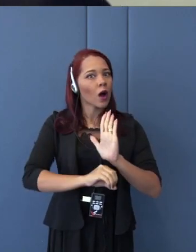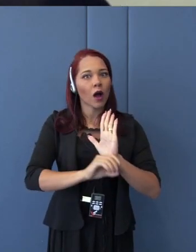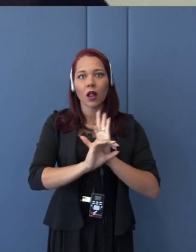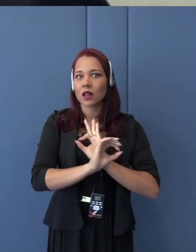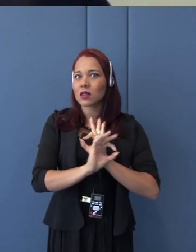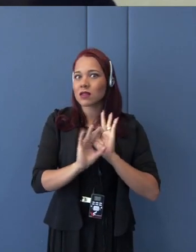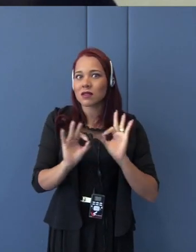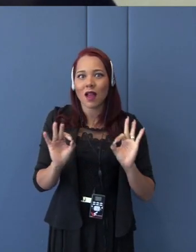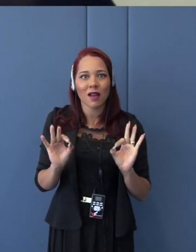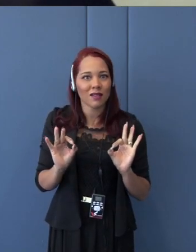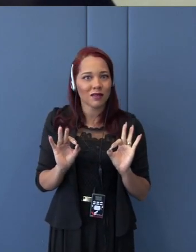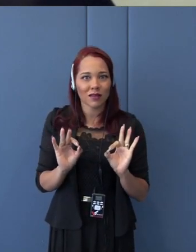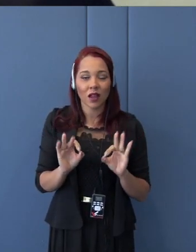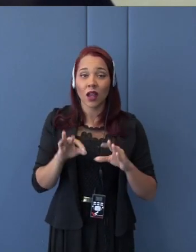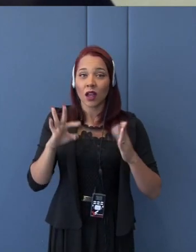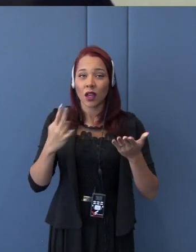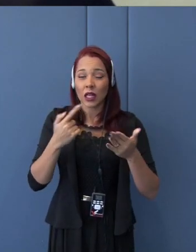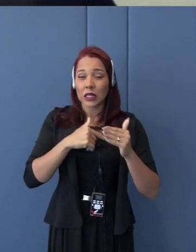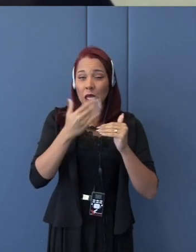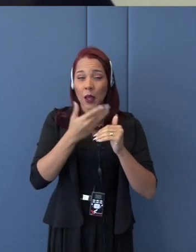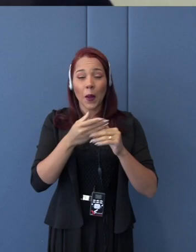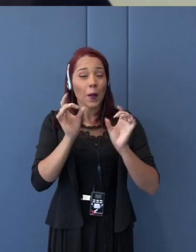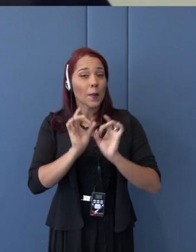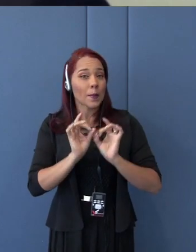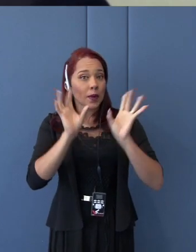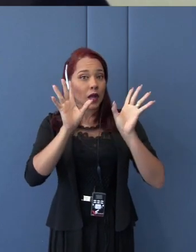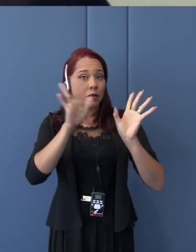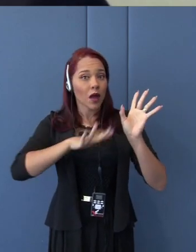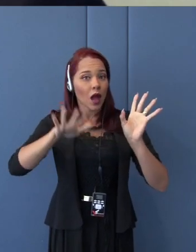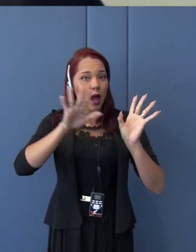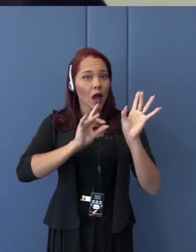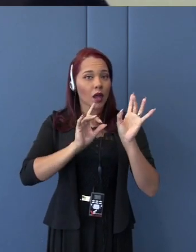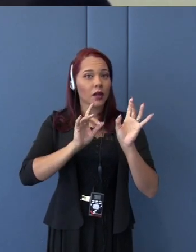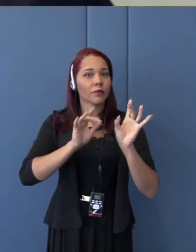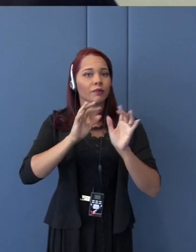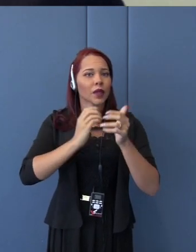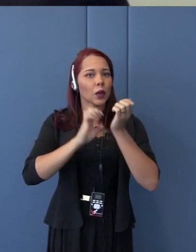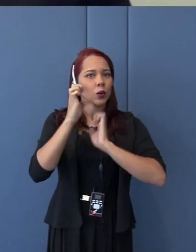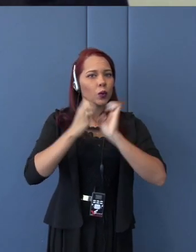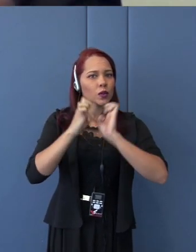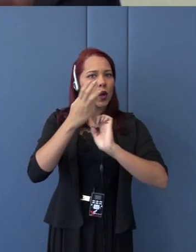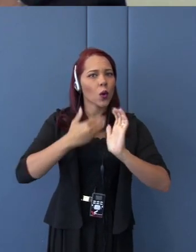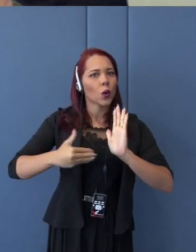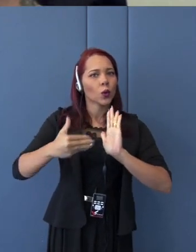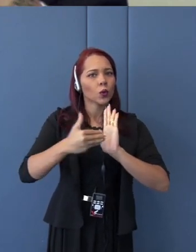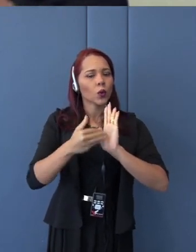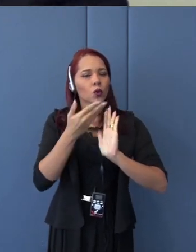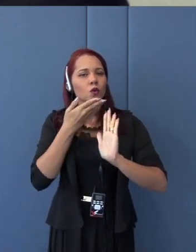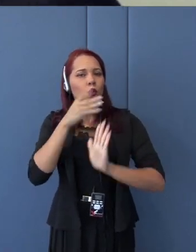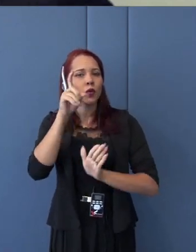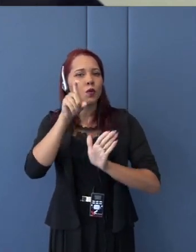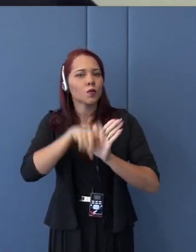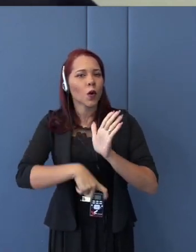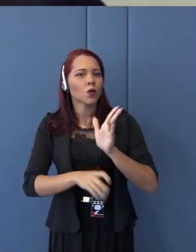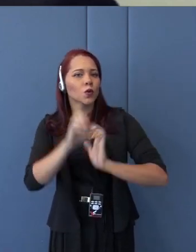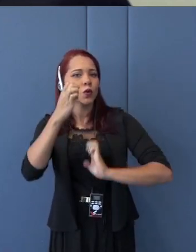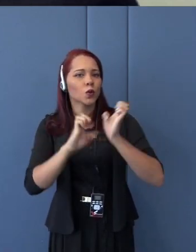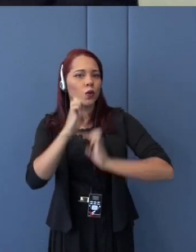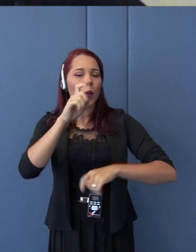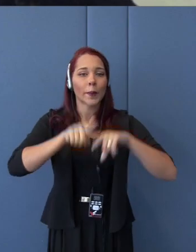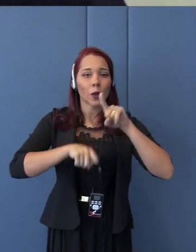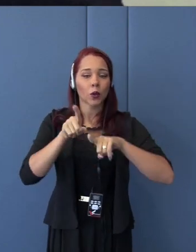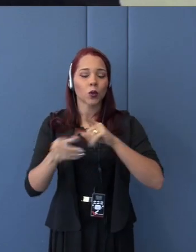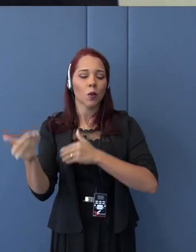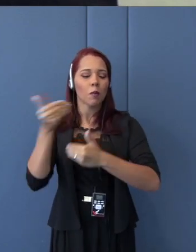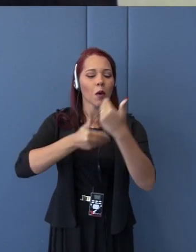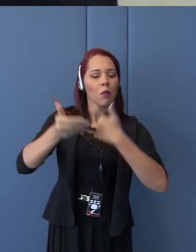products of all the duties, industrial tariffs, for the foreign products coming into Japan, the